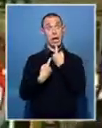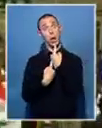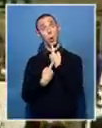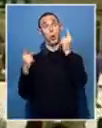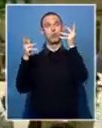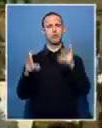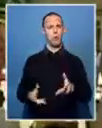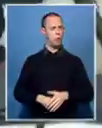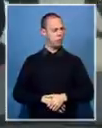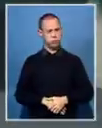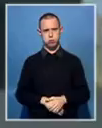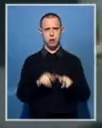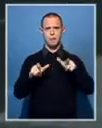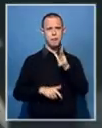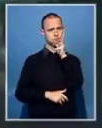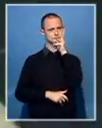capital, Bujumbura.